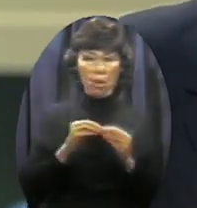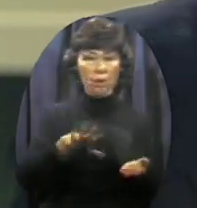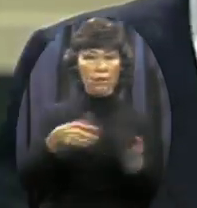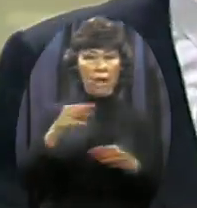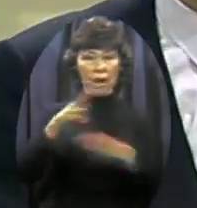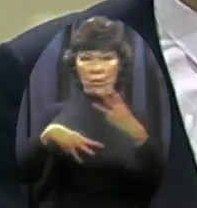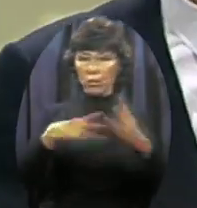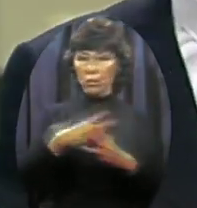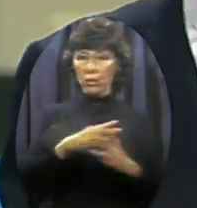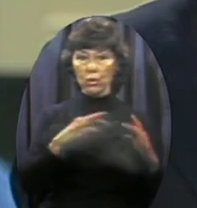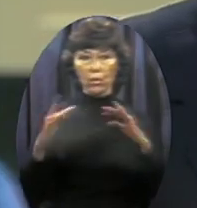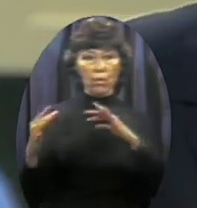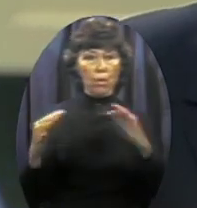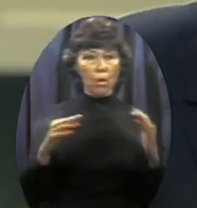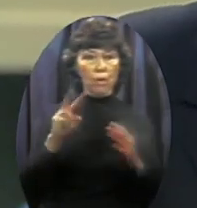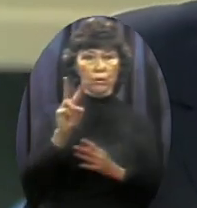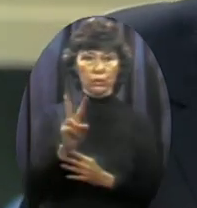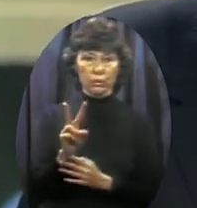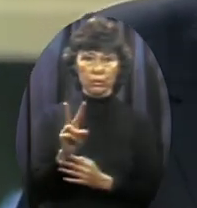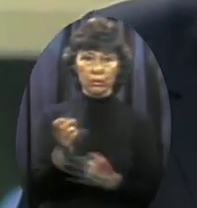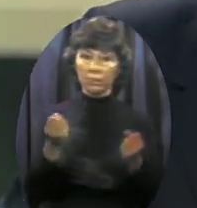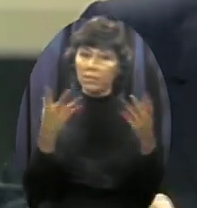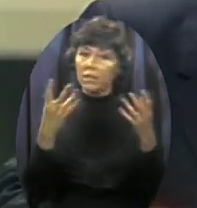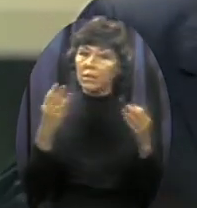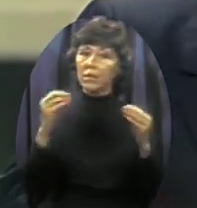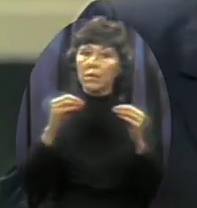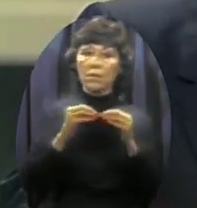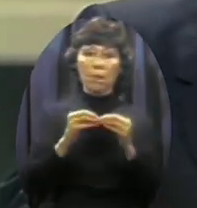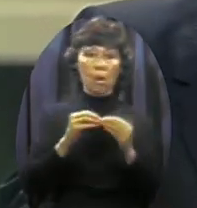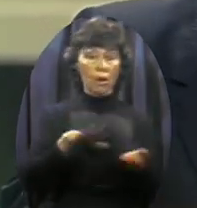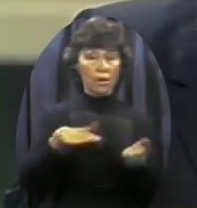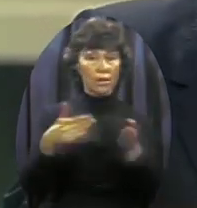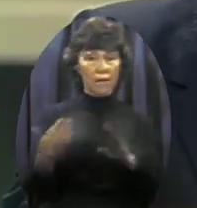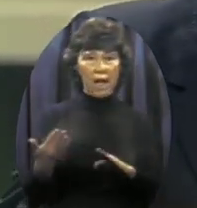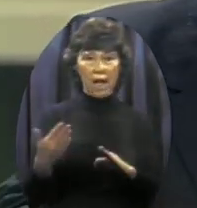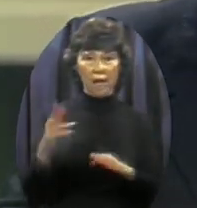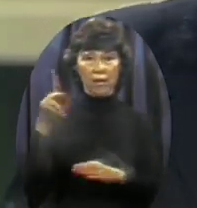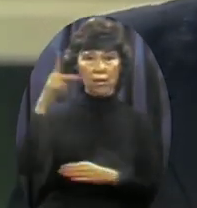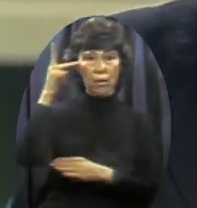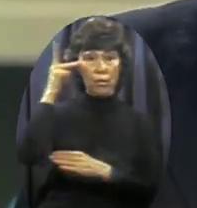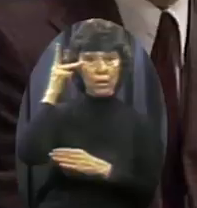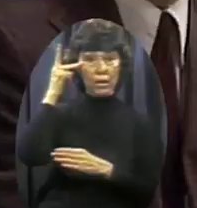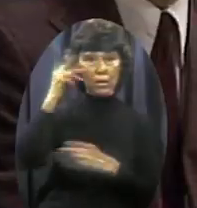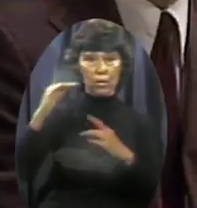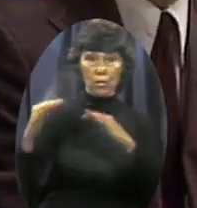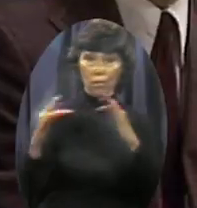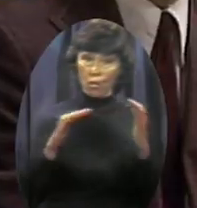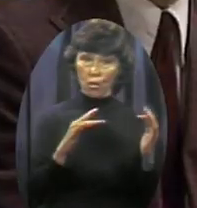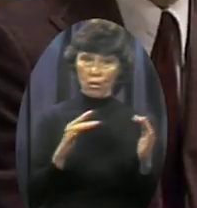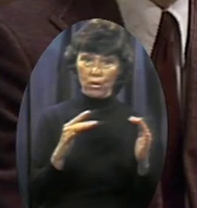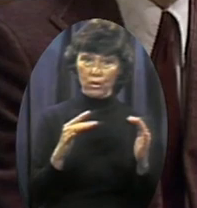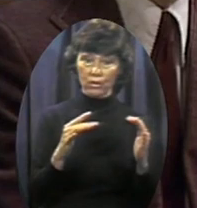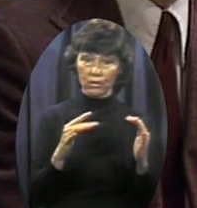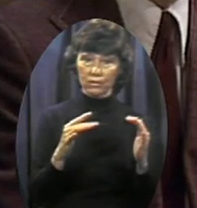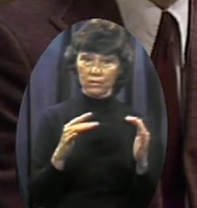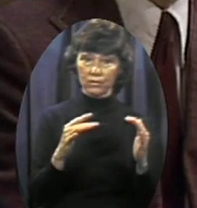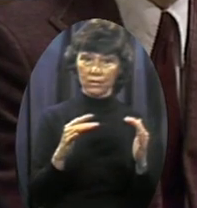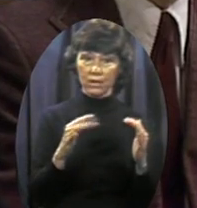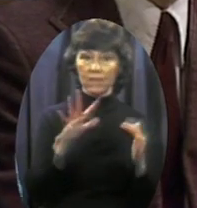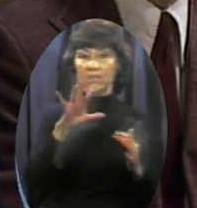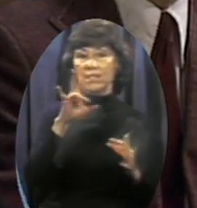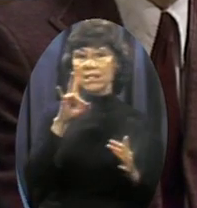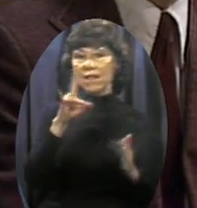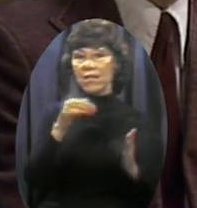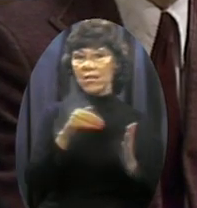54,246 died in the Korean War You can call it a conflict if you wish I say it was a war And 57